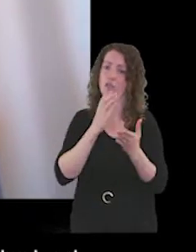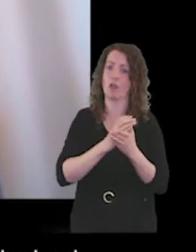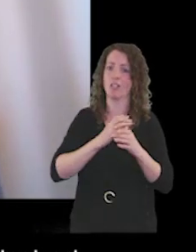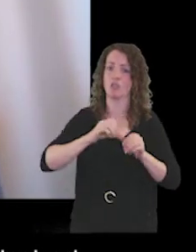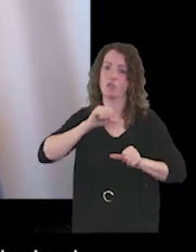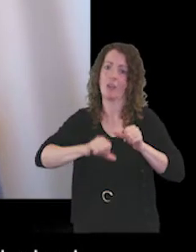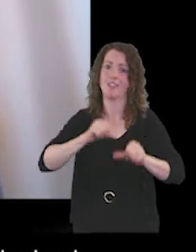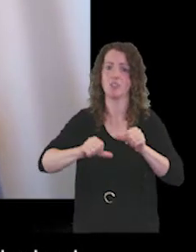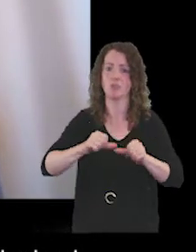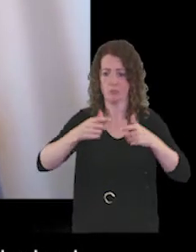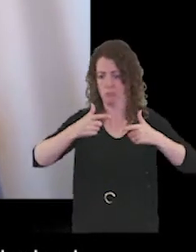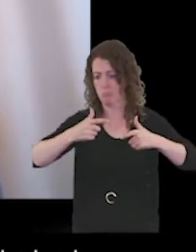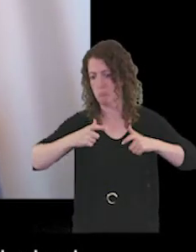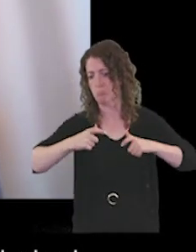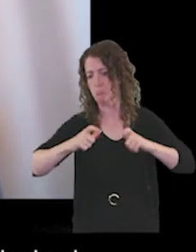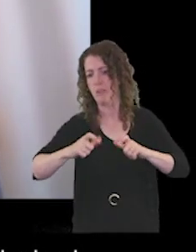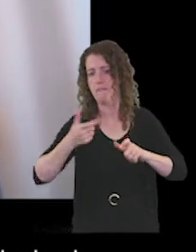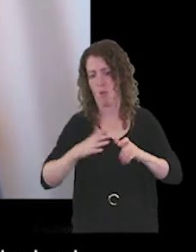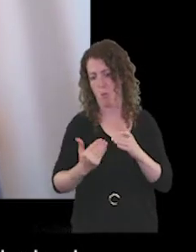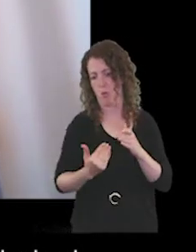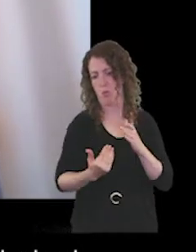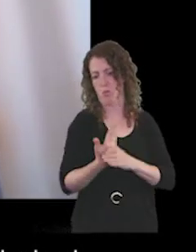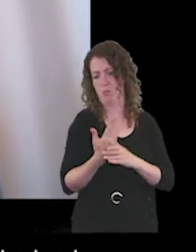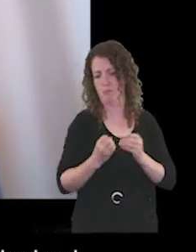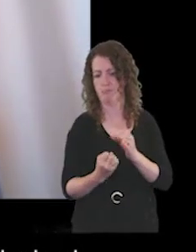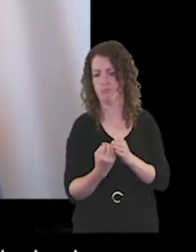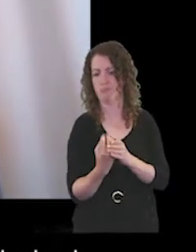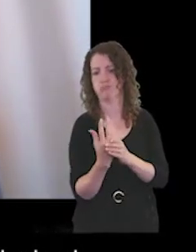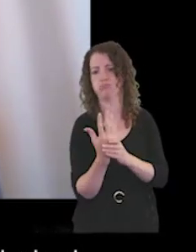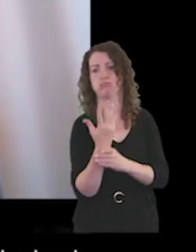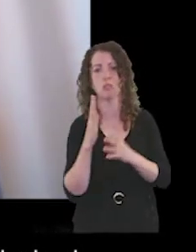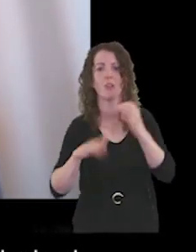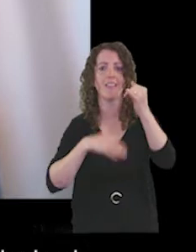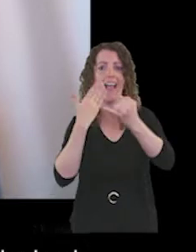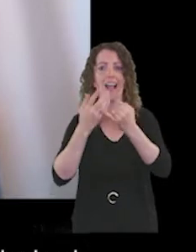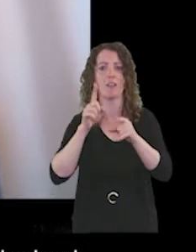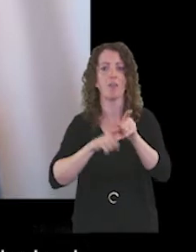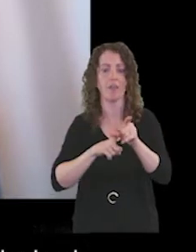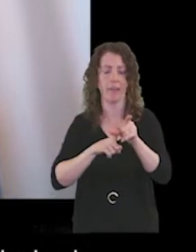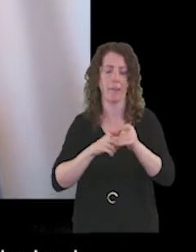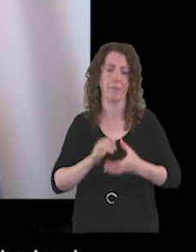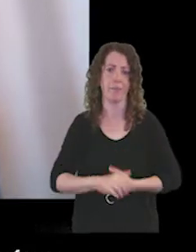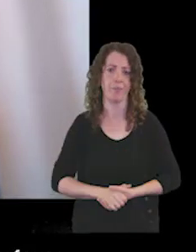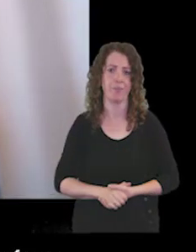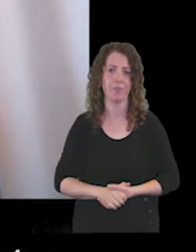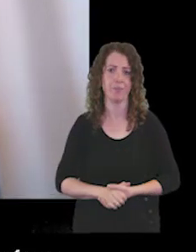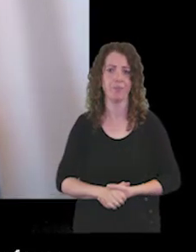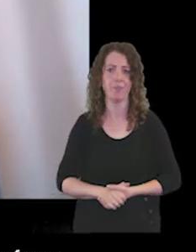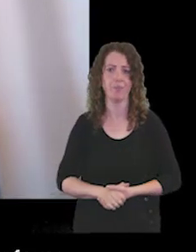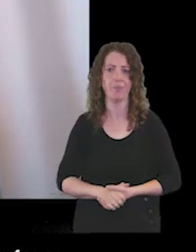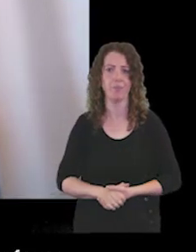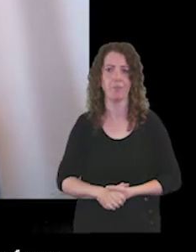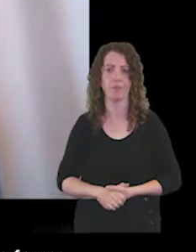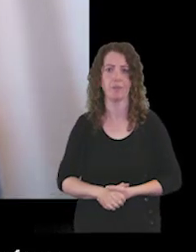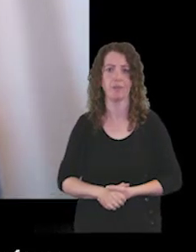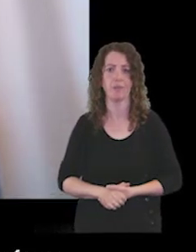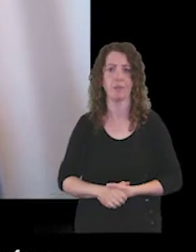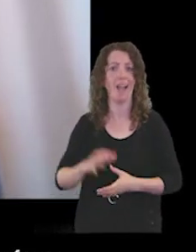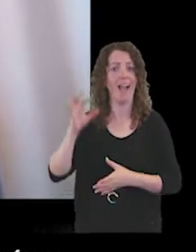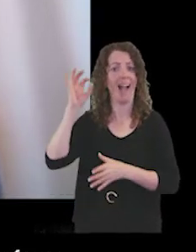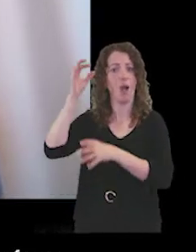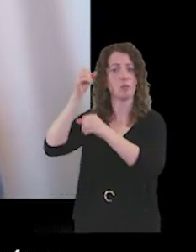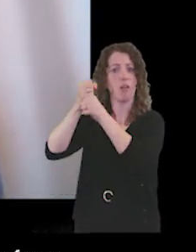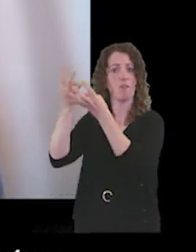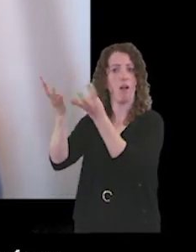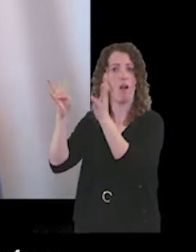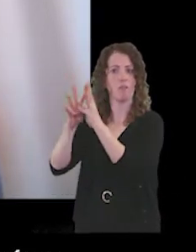in its embryonic form to be developed towards the end of the year in question. The Council of Governors